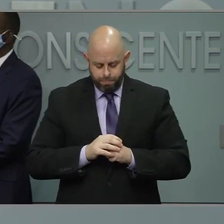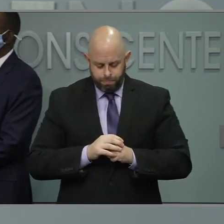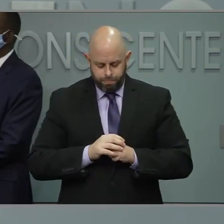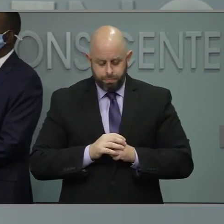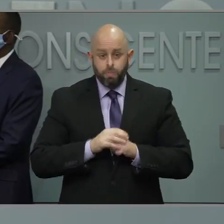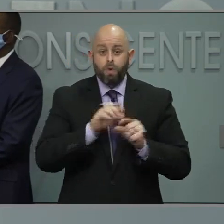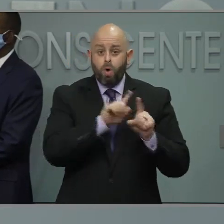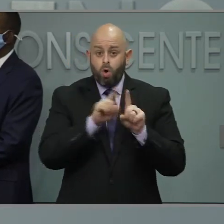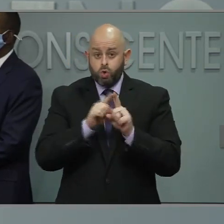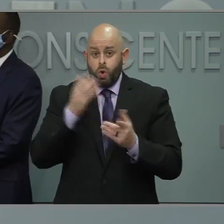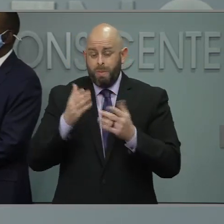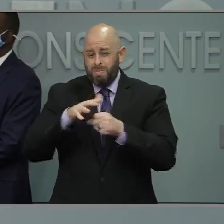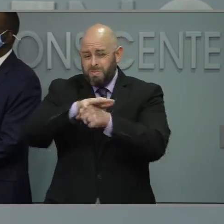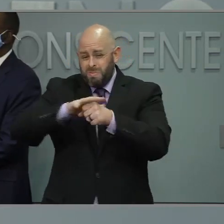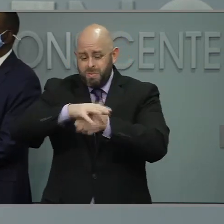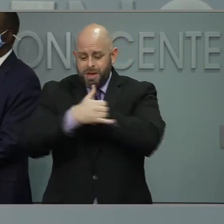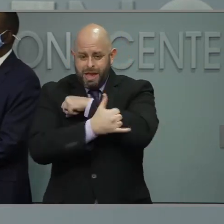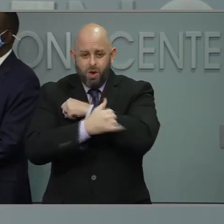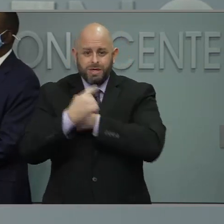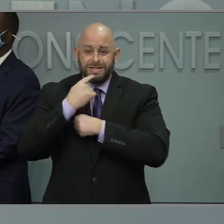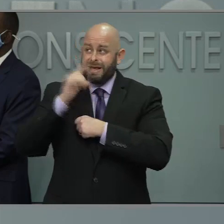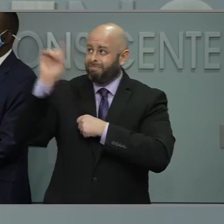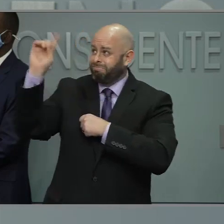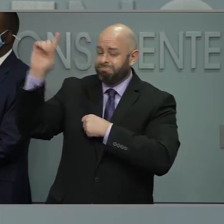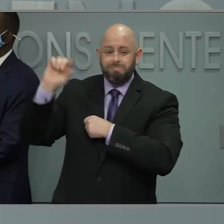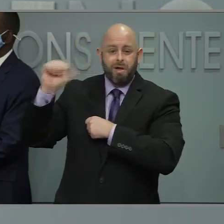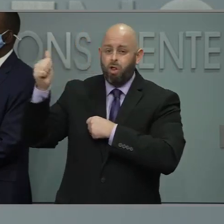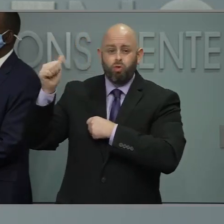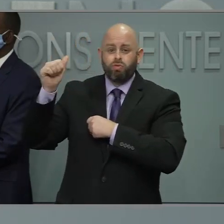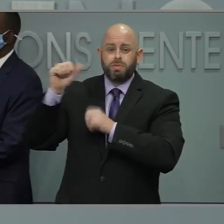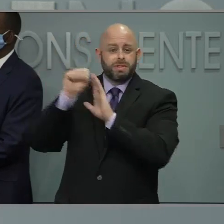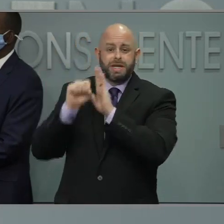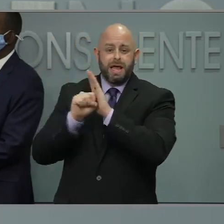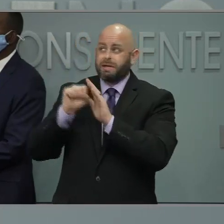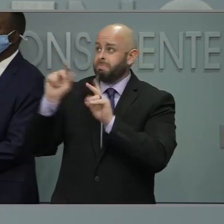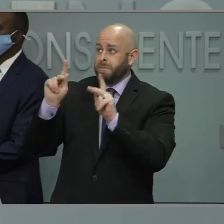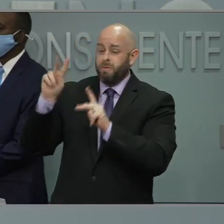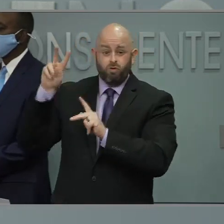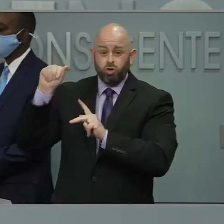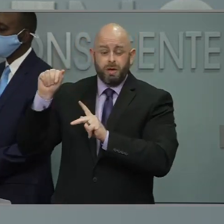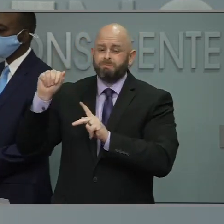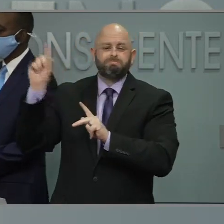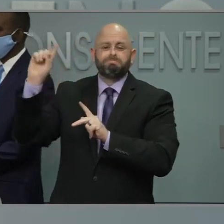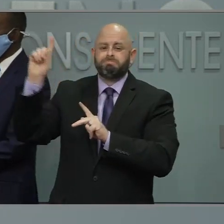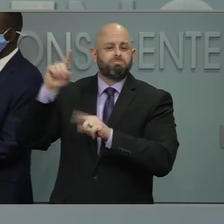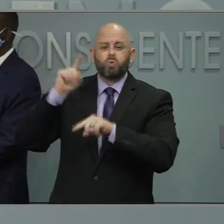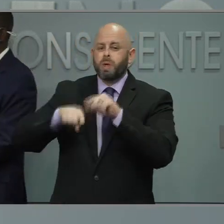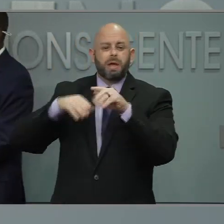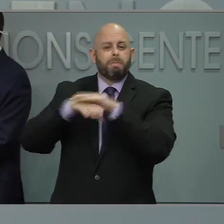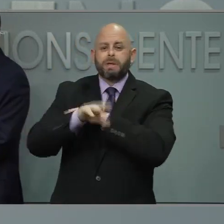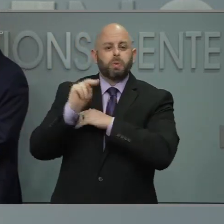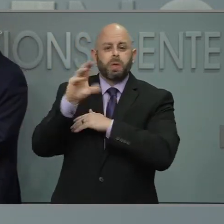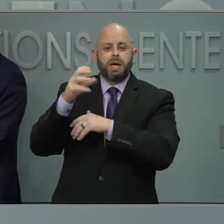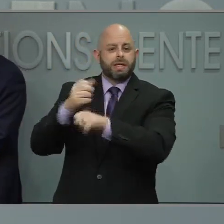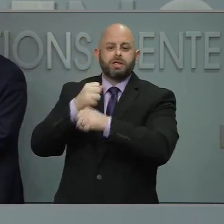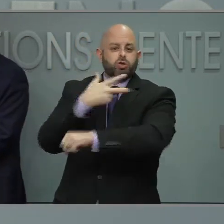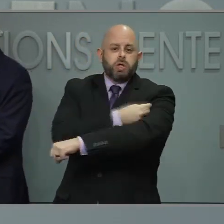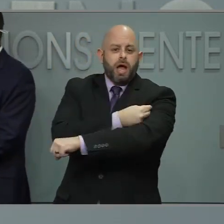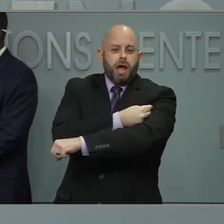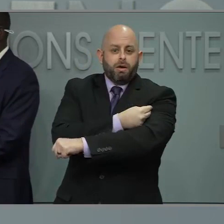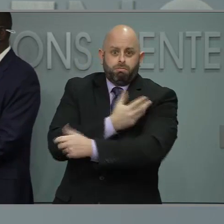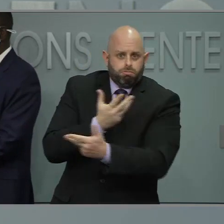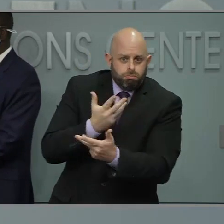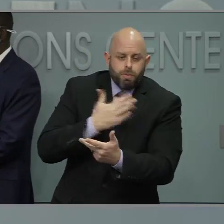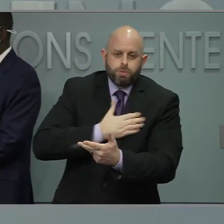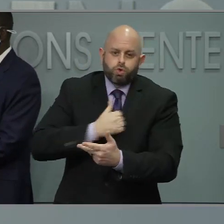allowable for outside residents to come in? Can we give preference to NC residents? So, forgive me, I threw a lot